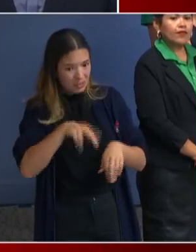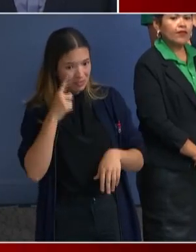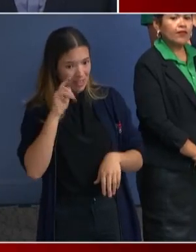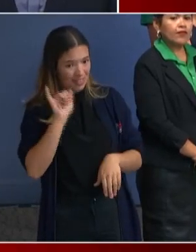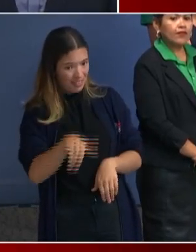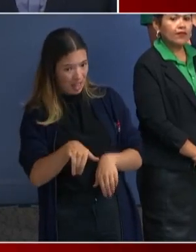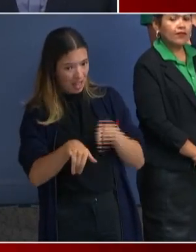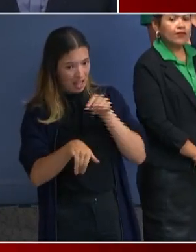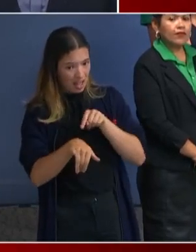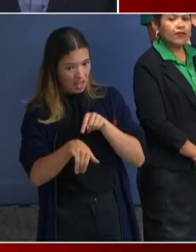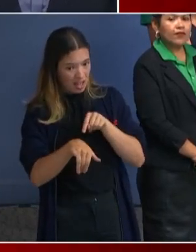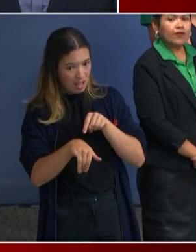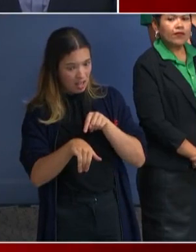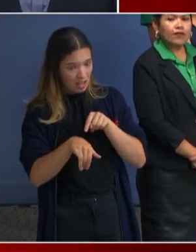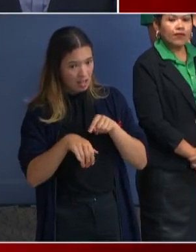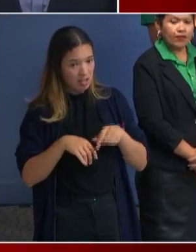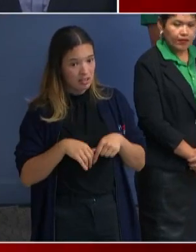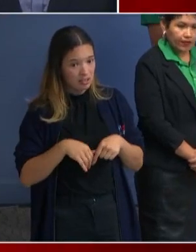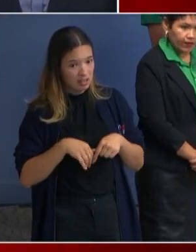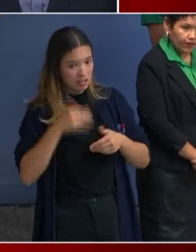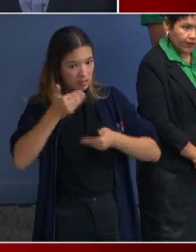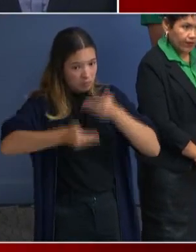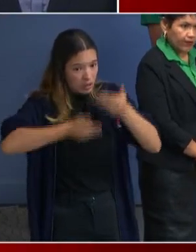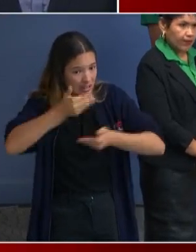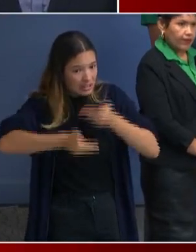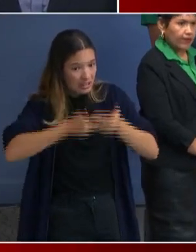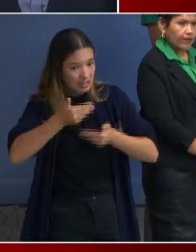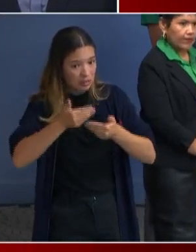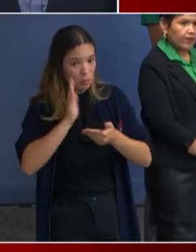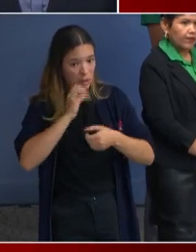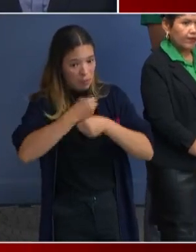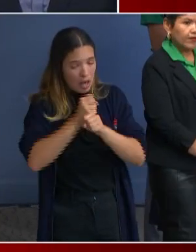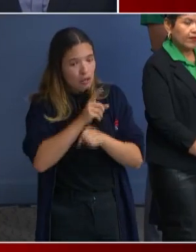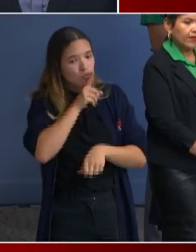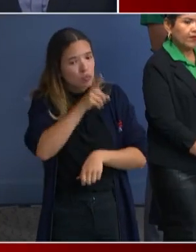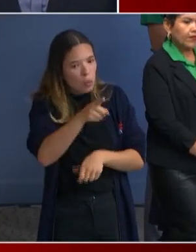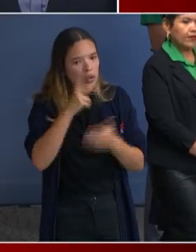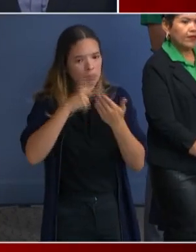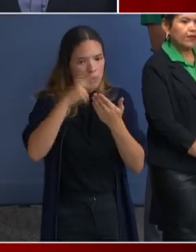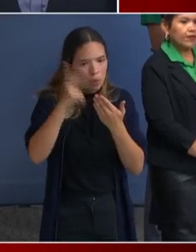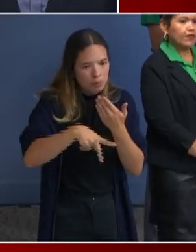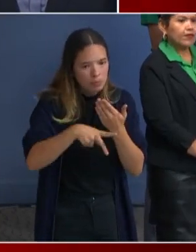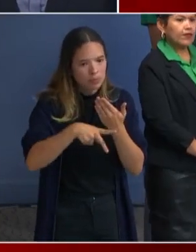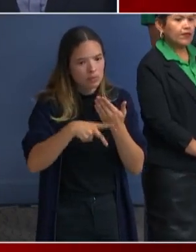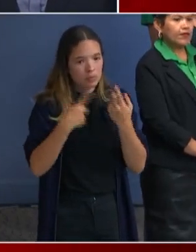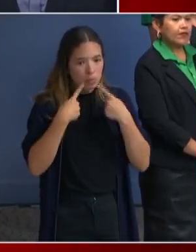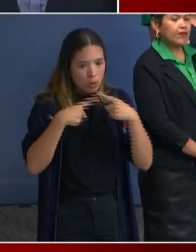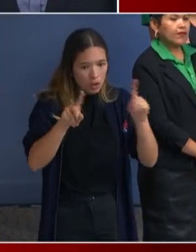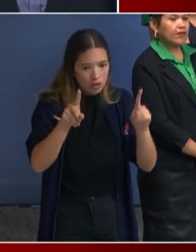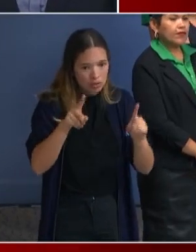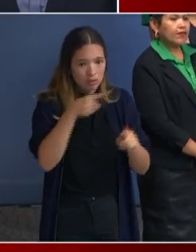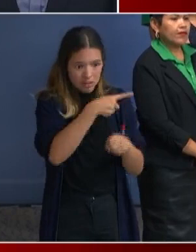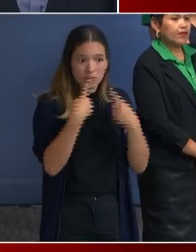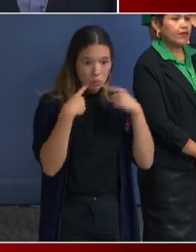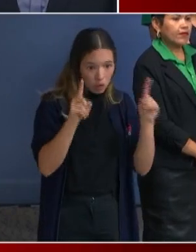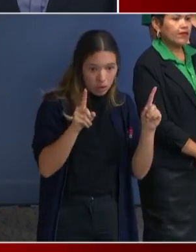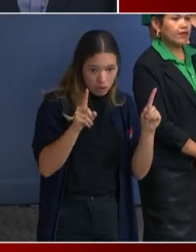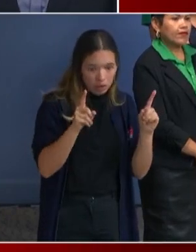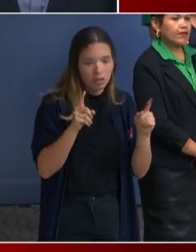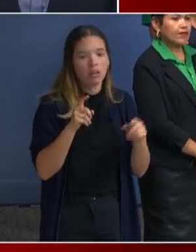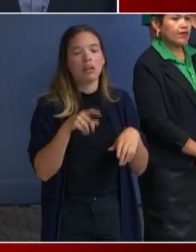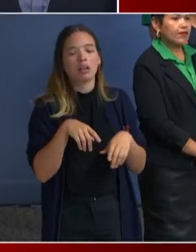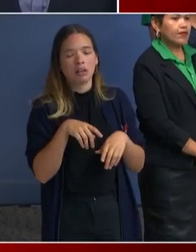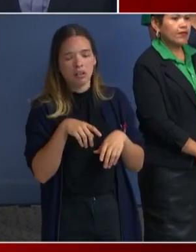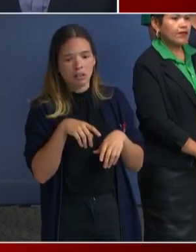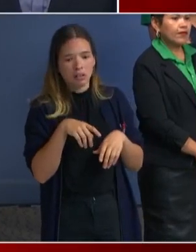ensure that programs that you're announcing today and the efforts that you're announcing of those who are carrying them out would